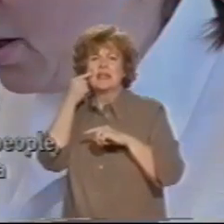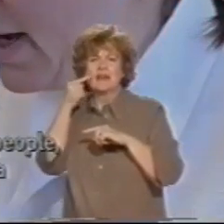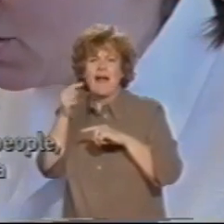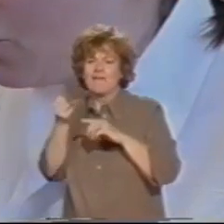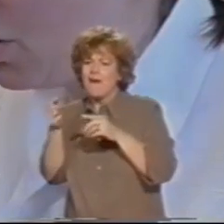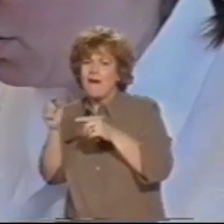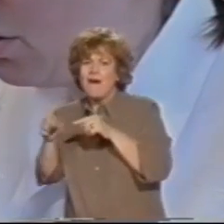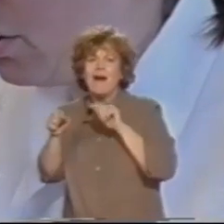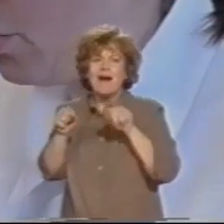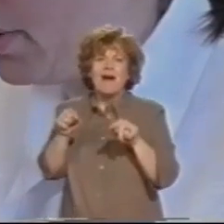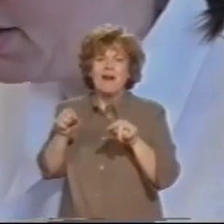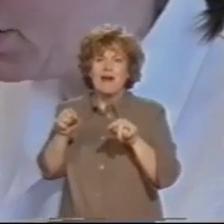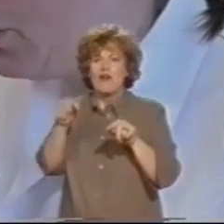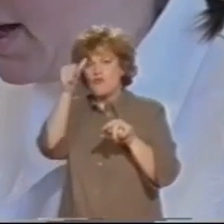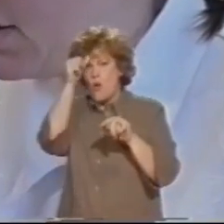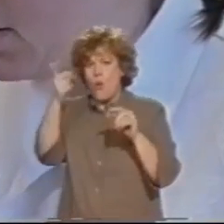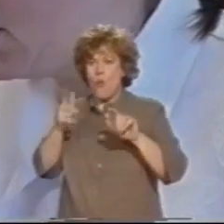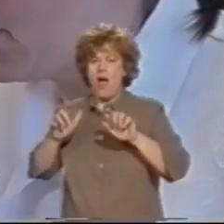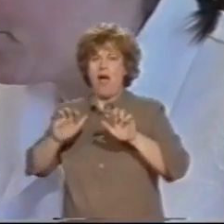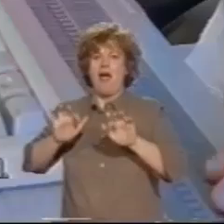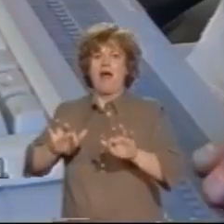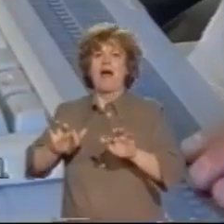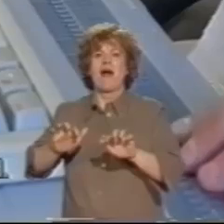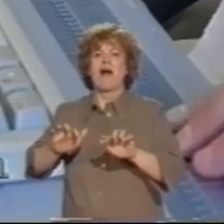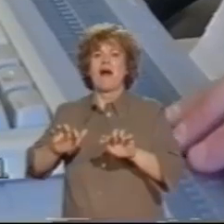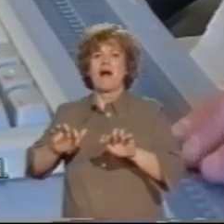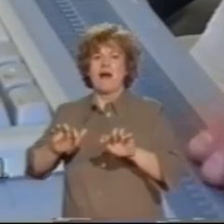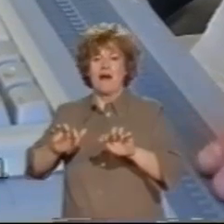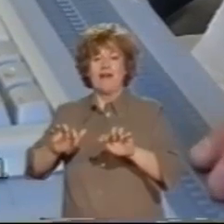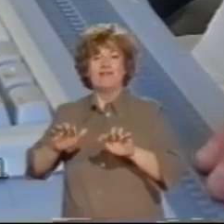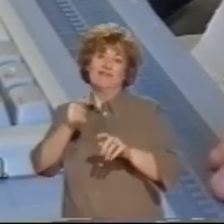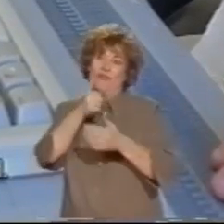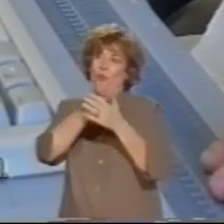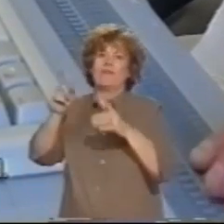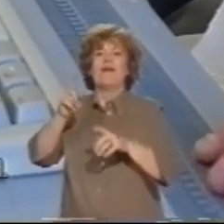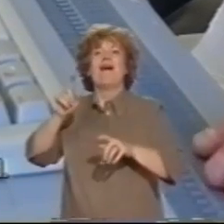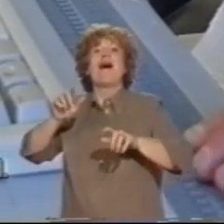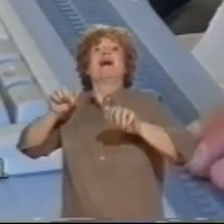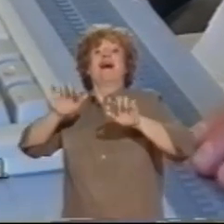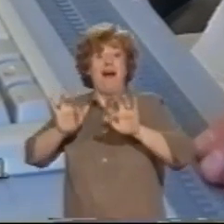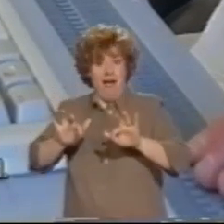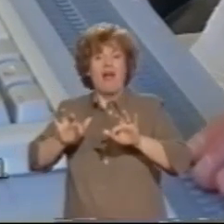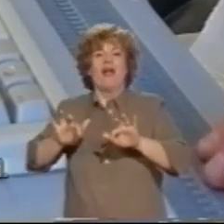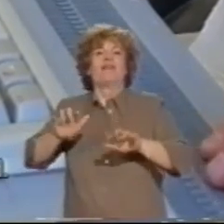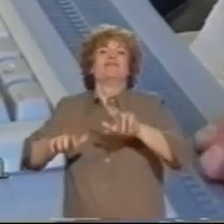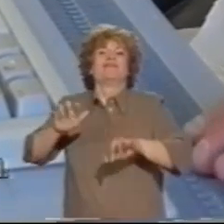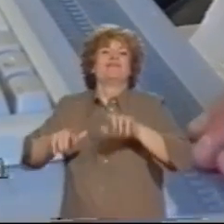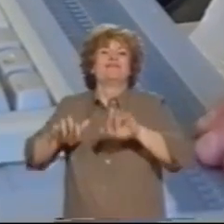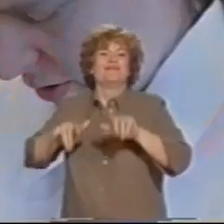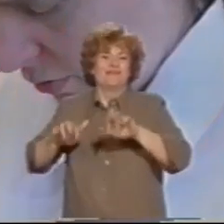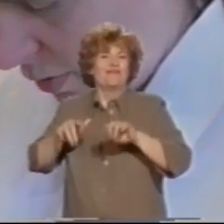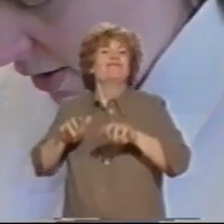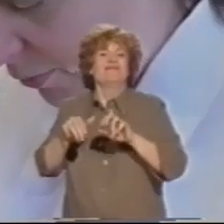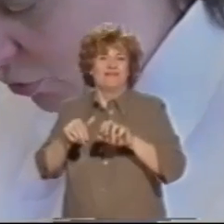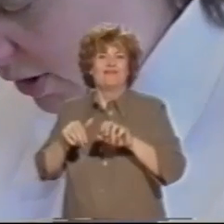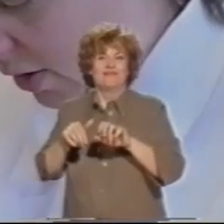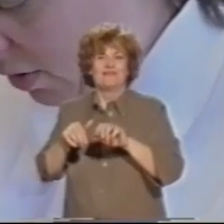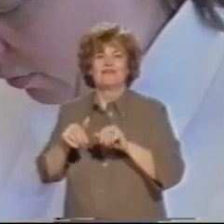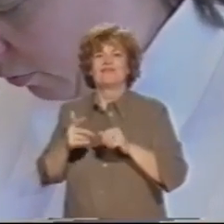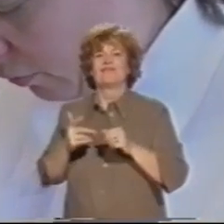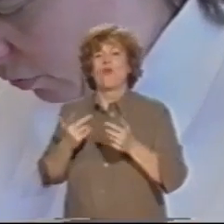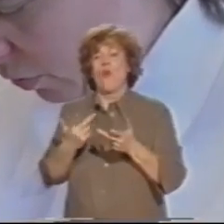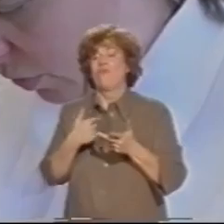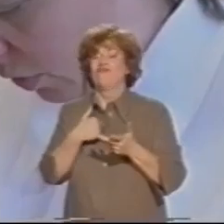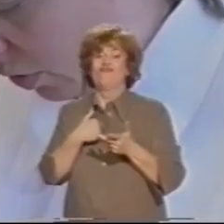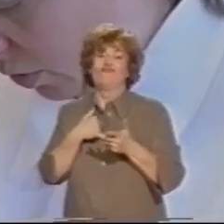marker extra on these two letters. Then start typing the same as you would. So I put